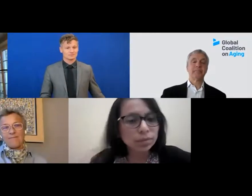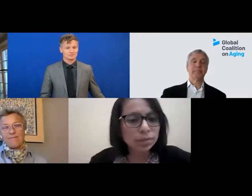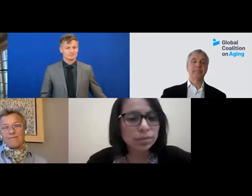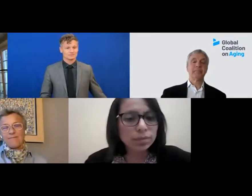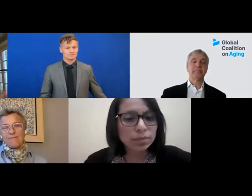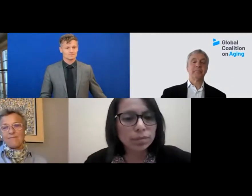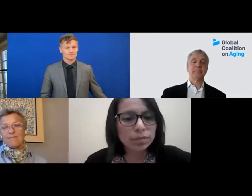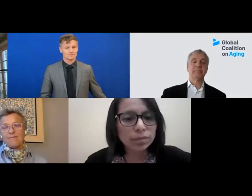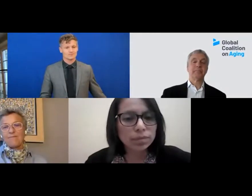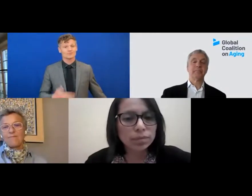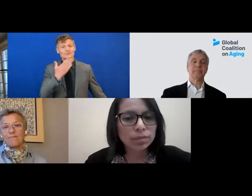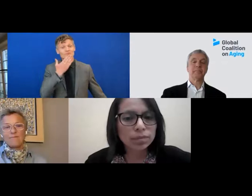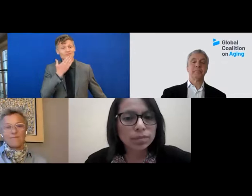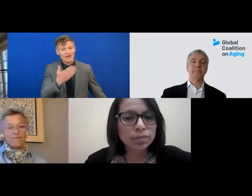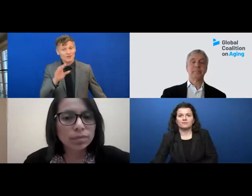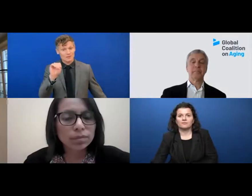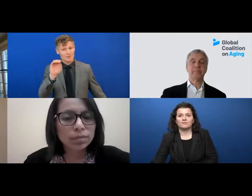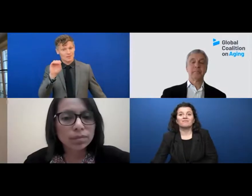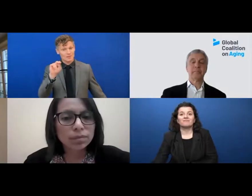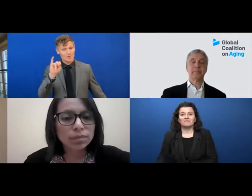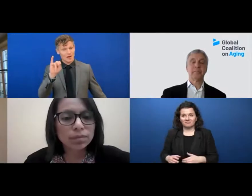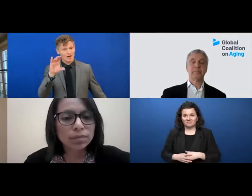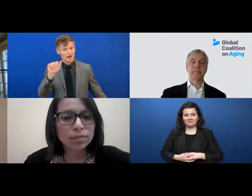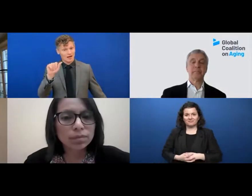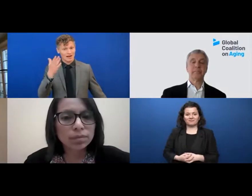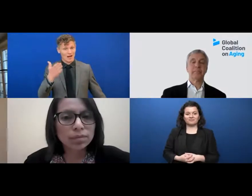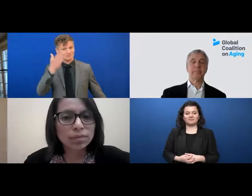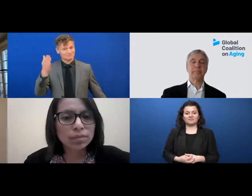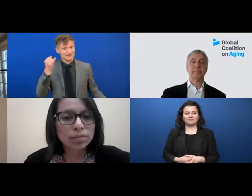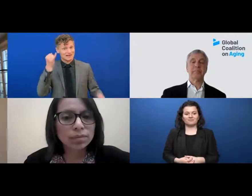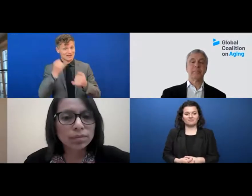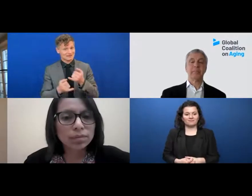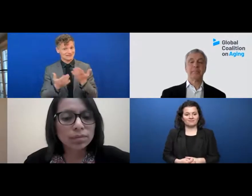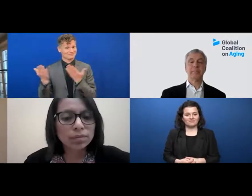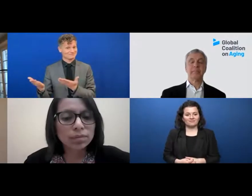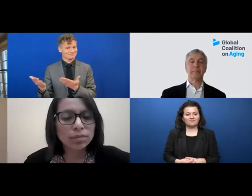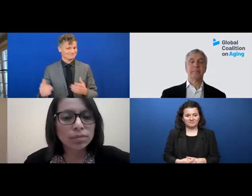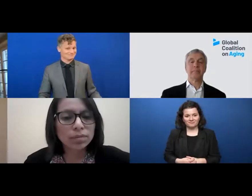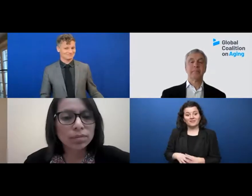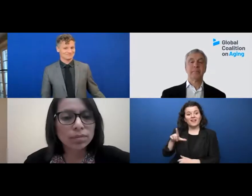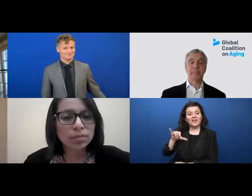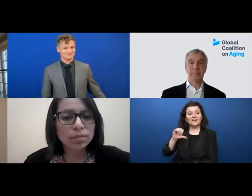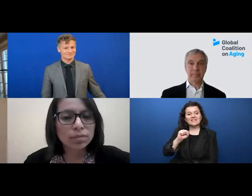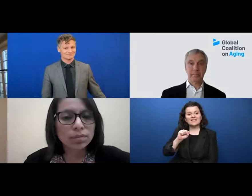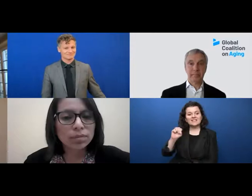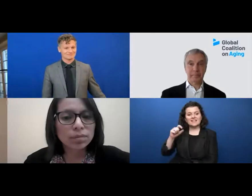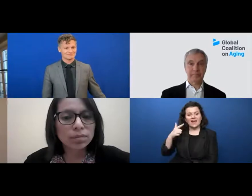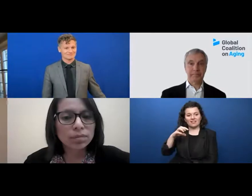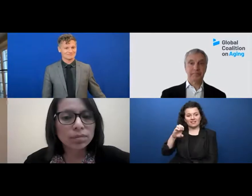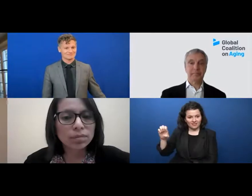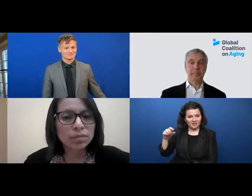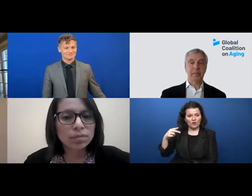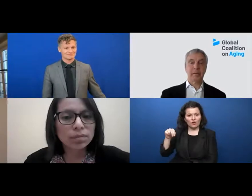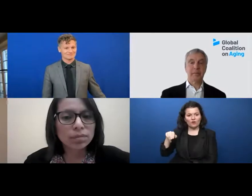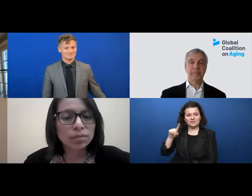And next, the last person in this segment, Lizette Gonzalez Romero will be talking about telecommunications impact